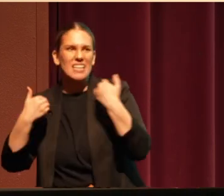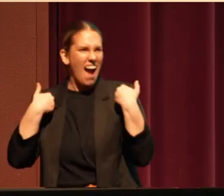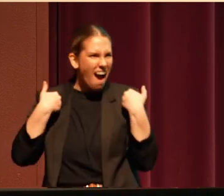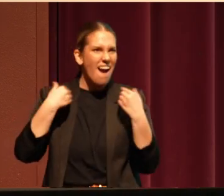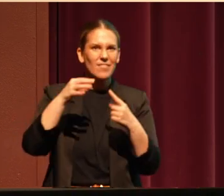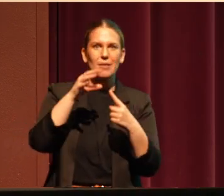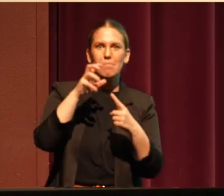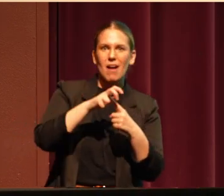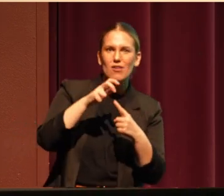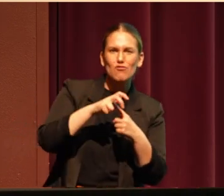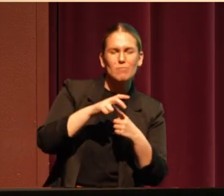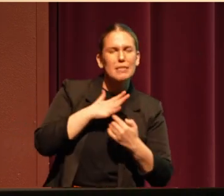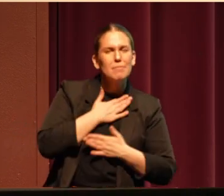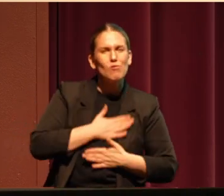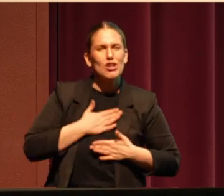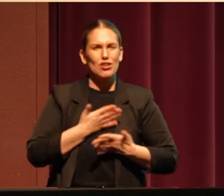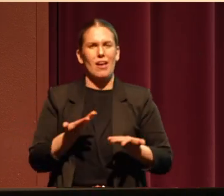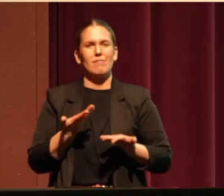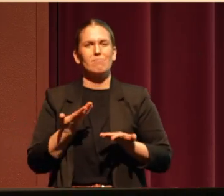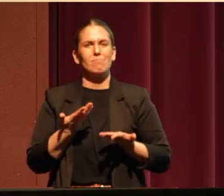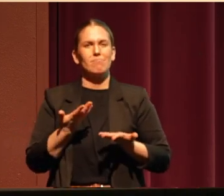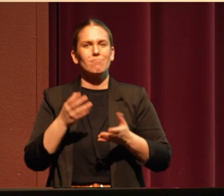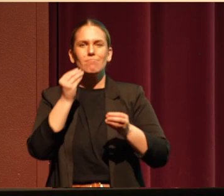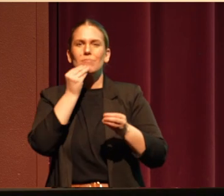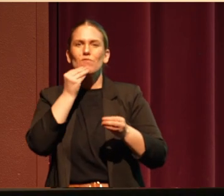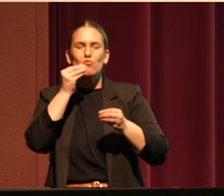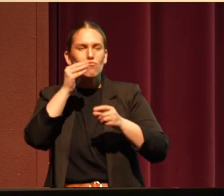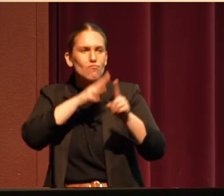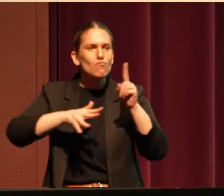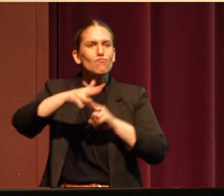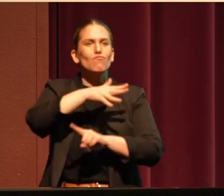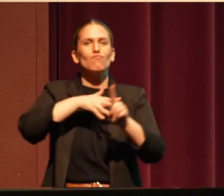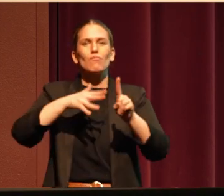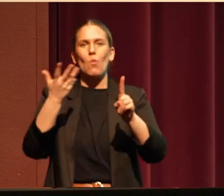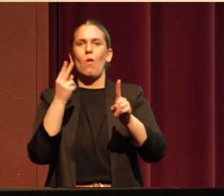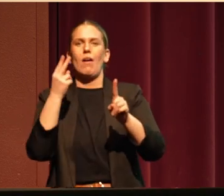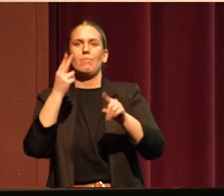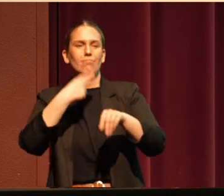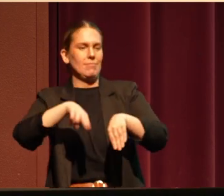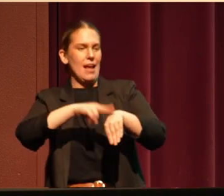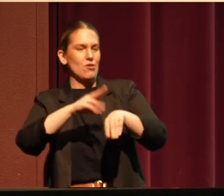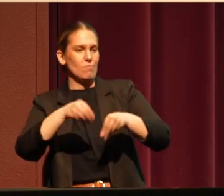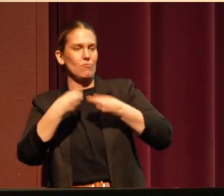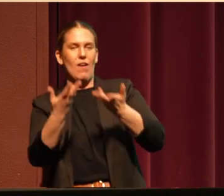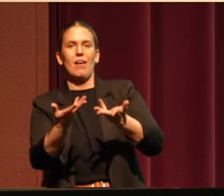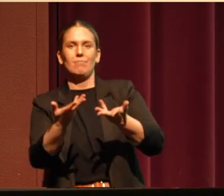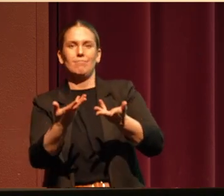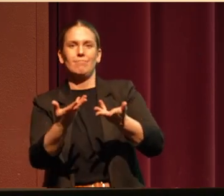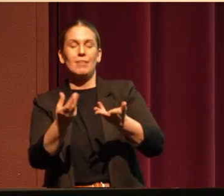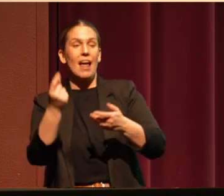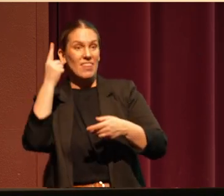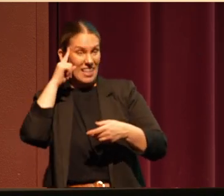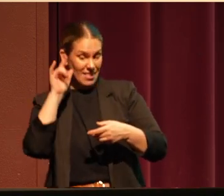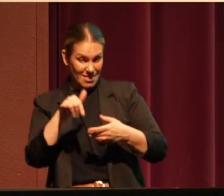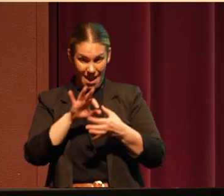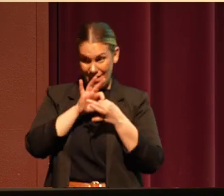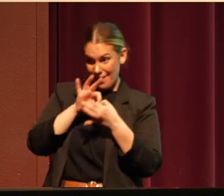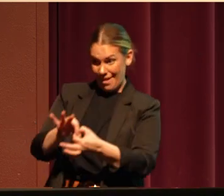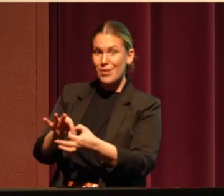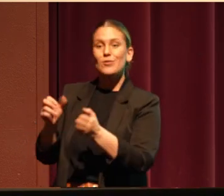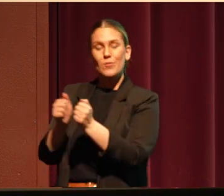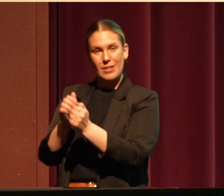appreciation for the foods around us and what nature can give us. And so I think that direct connection to my children